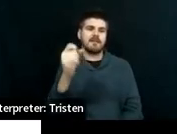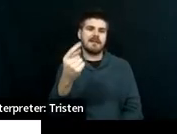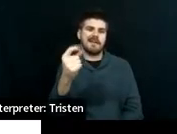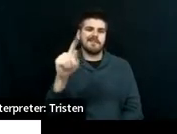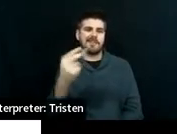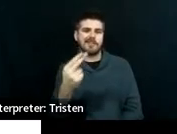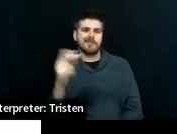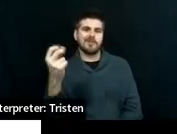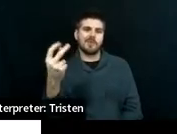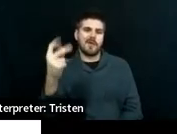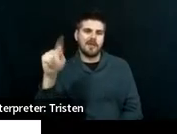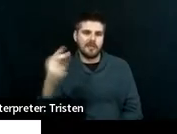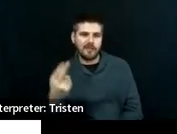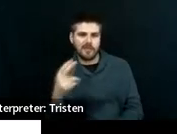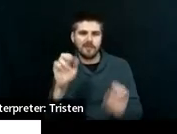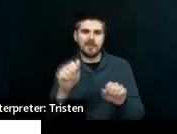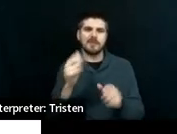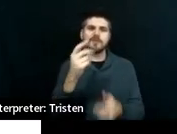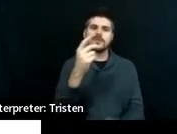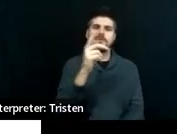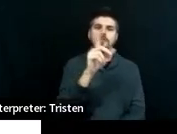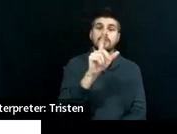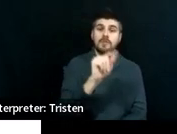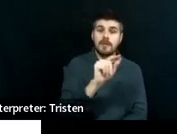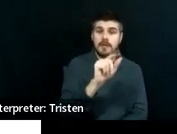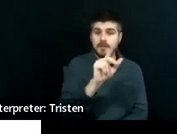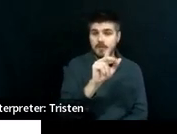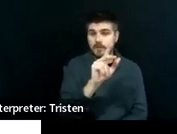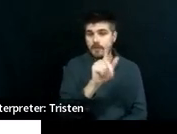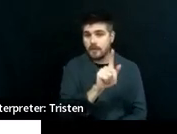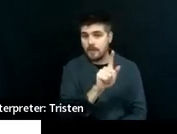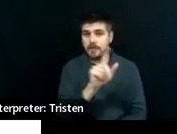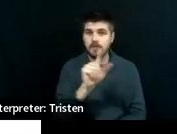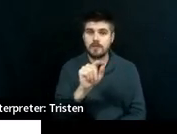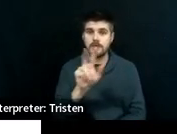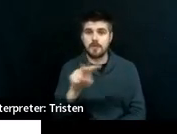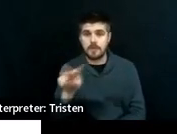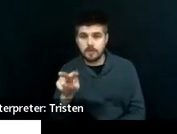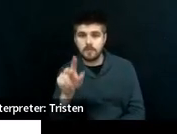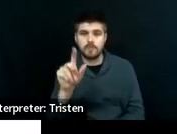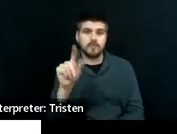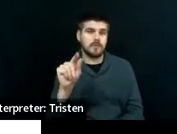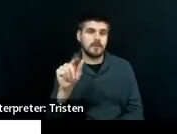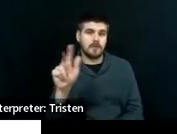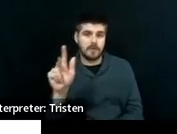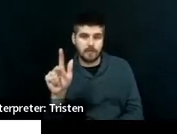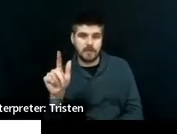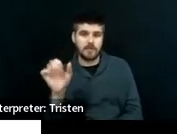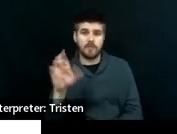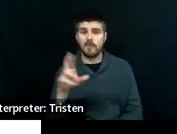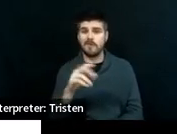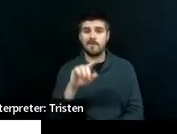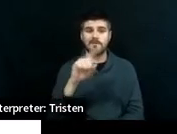23, 20, 23, 24, et cetera down. You could just number them.